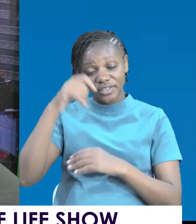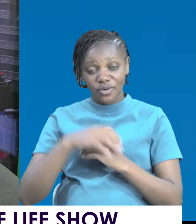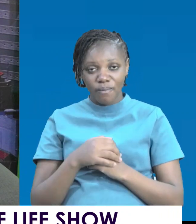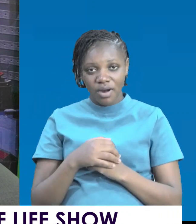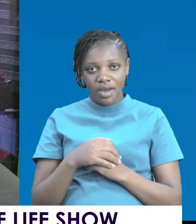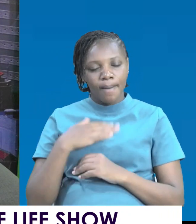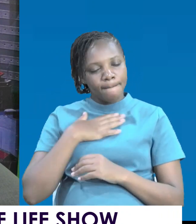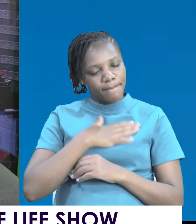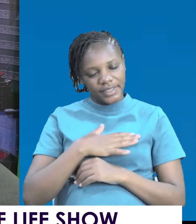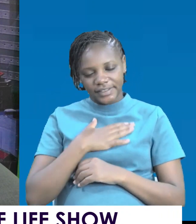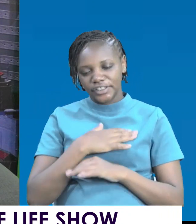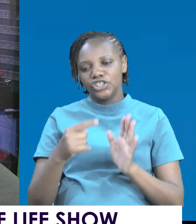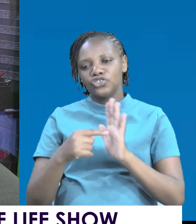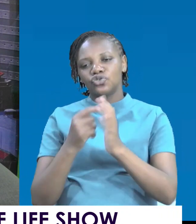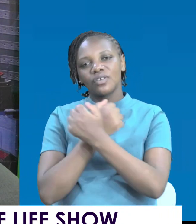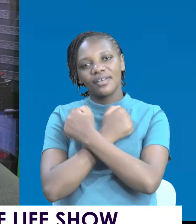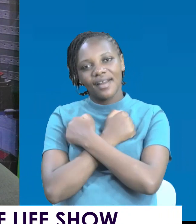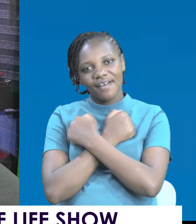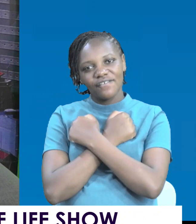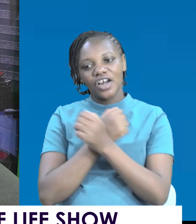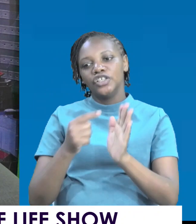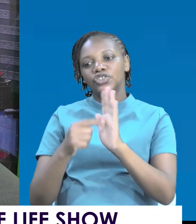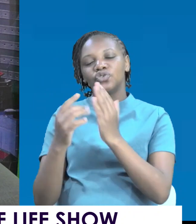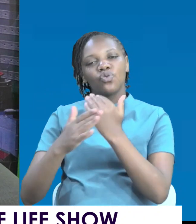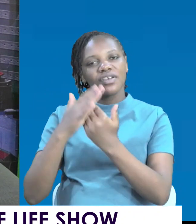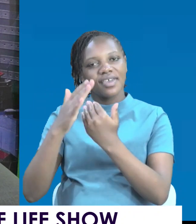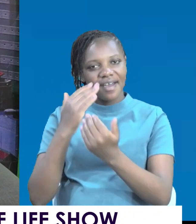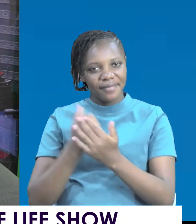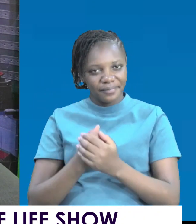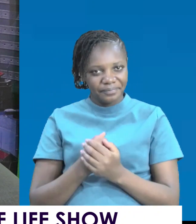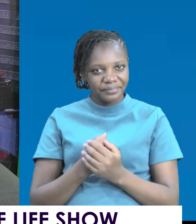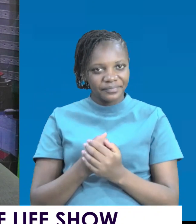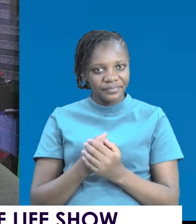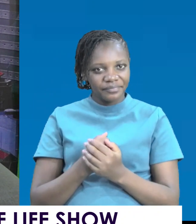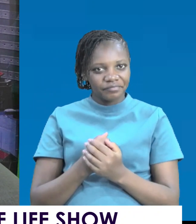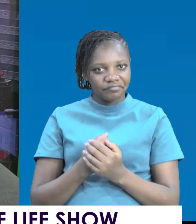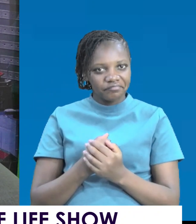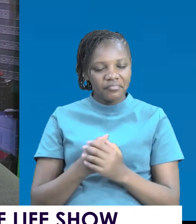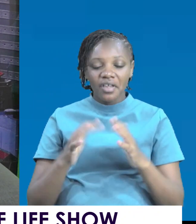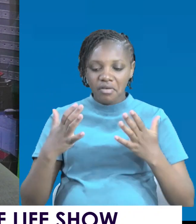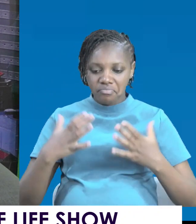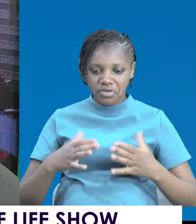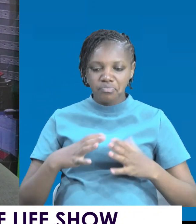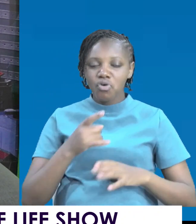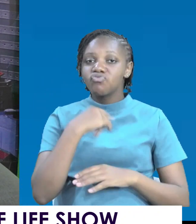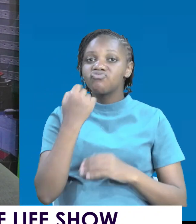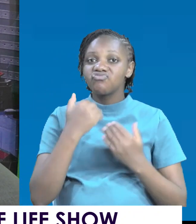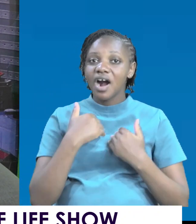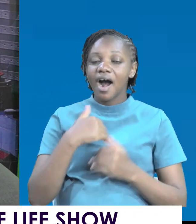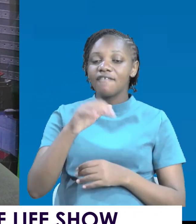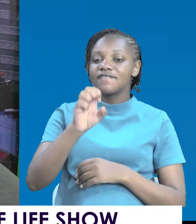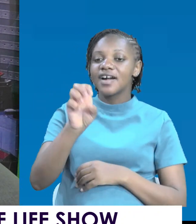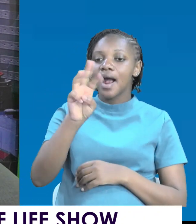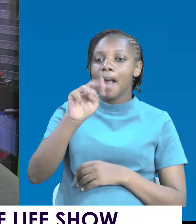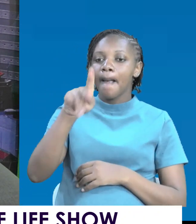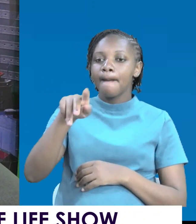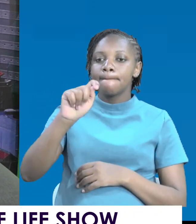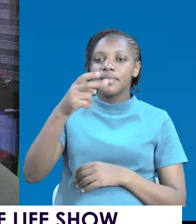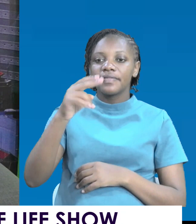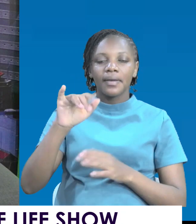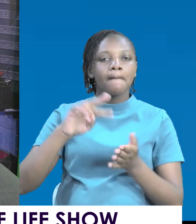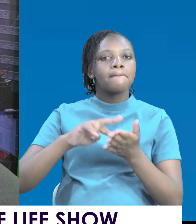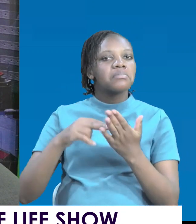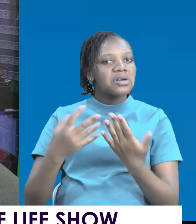Exercise empathy. There is wisdom in empathy. A man and a woman of empathy is a man and woman of wisdom.